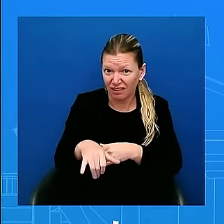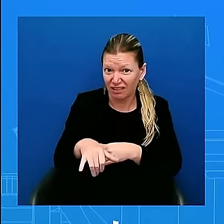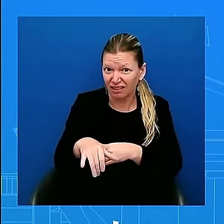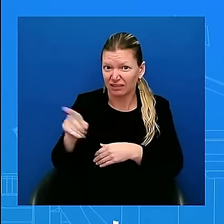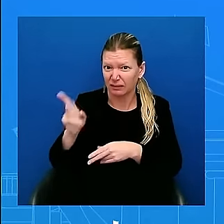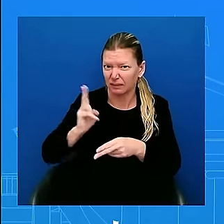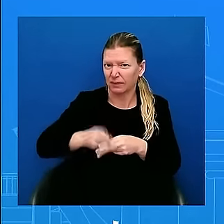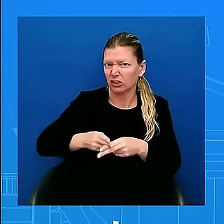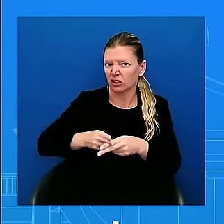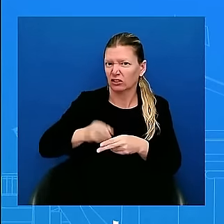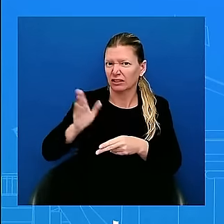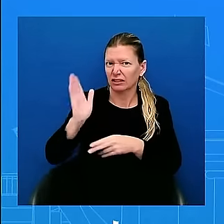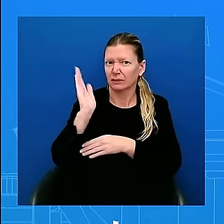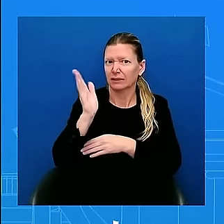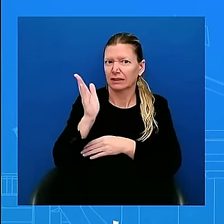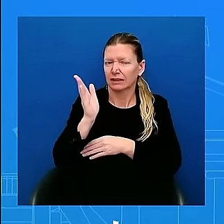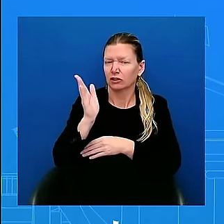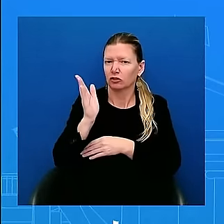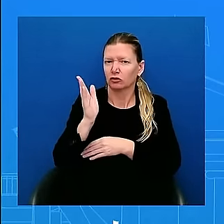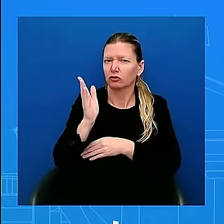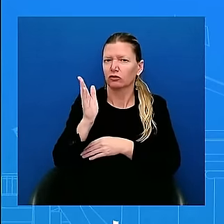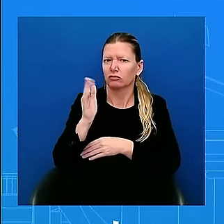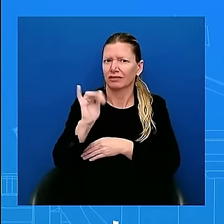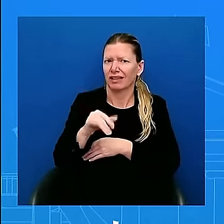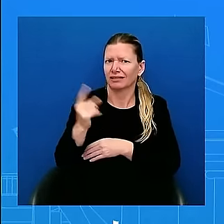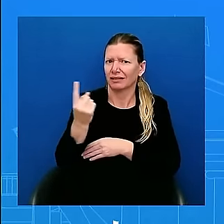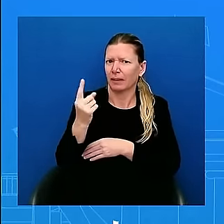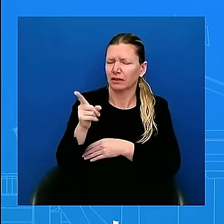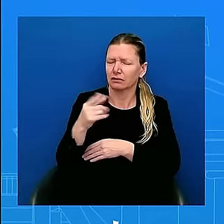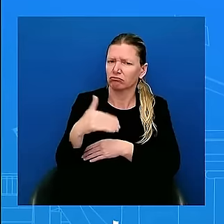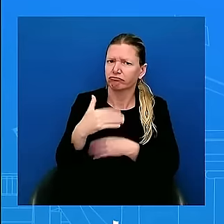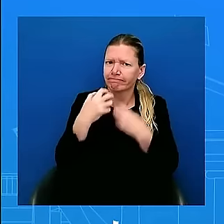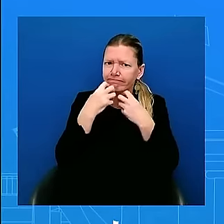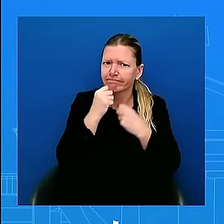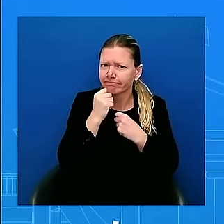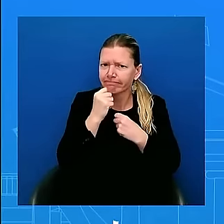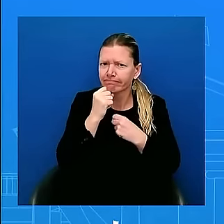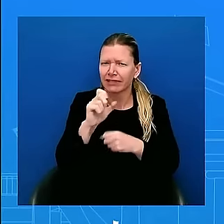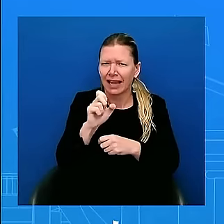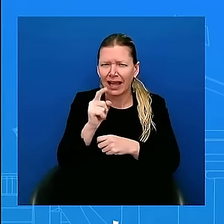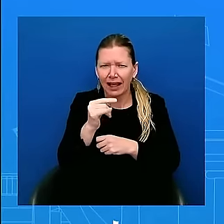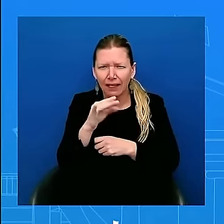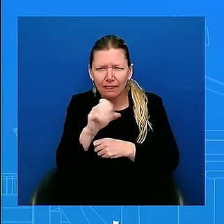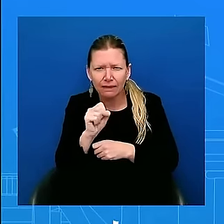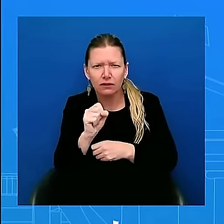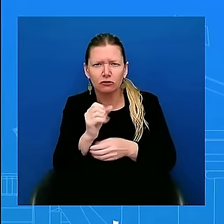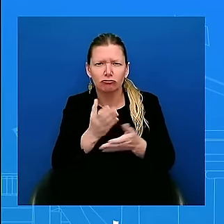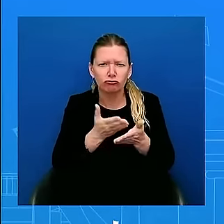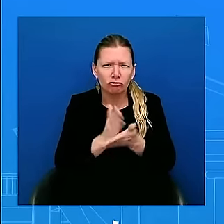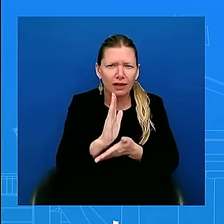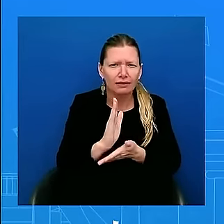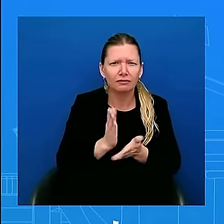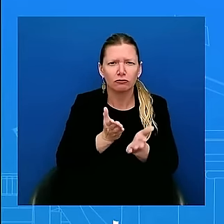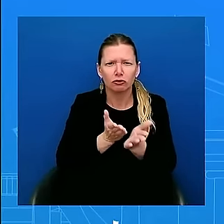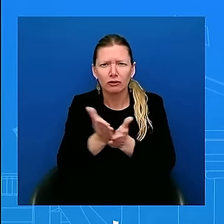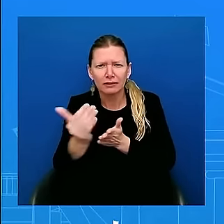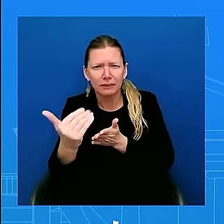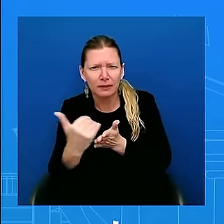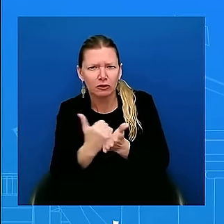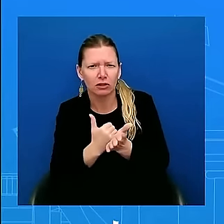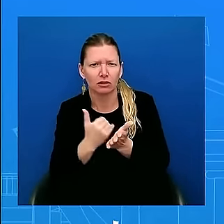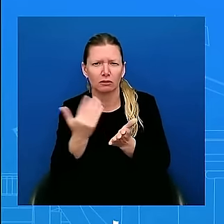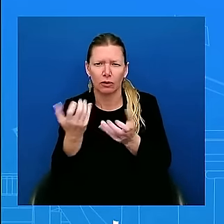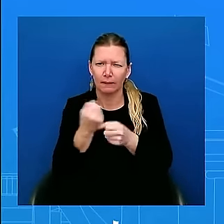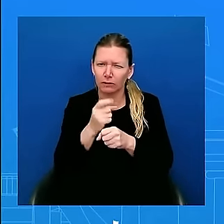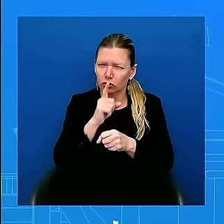the ethics right and transparency something he wants to make sure that that is addressed again not going to get ahead of the president but he gave a little bit of that